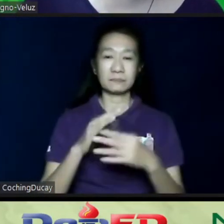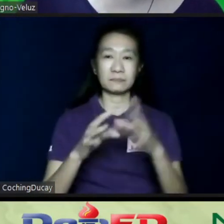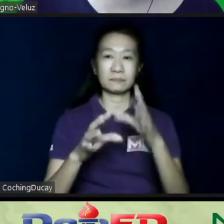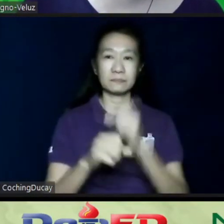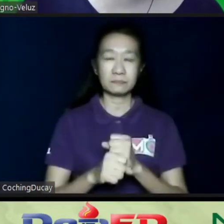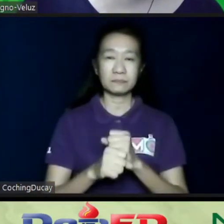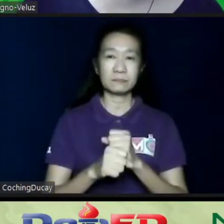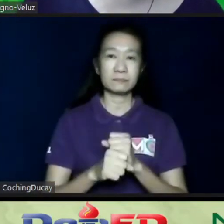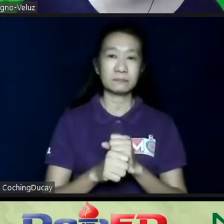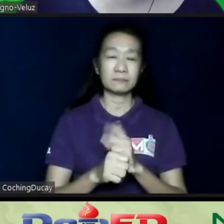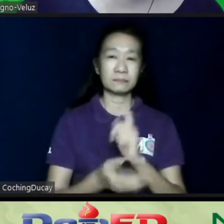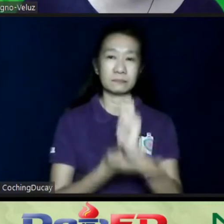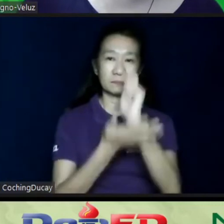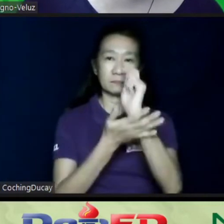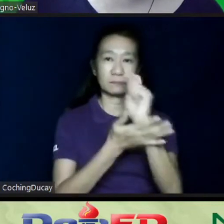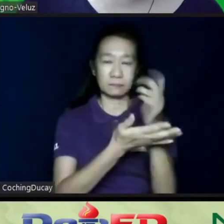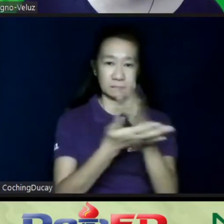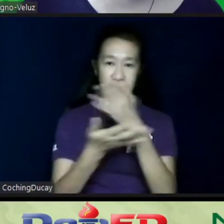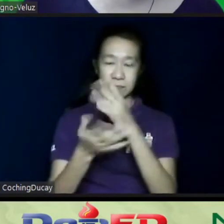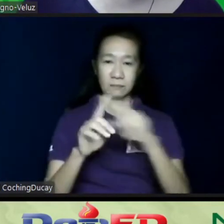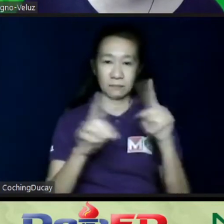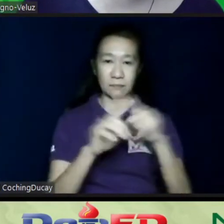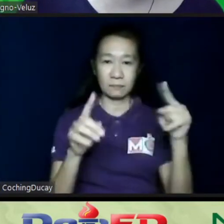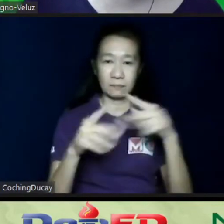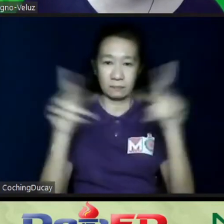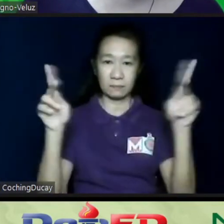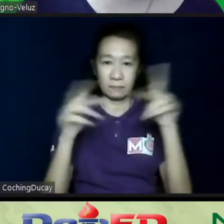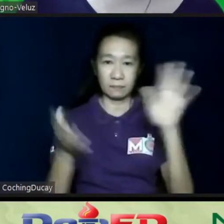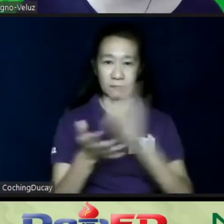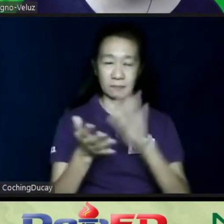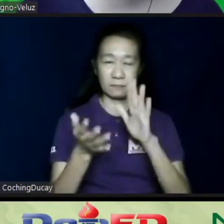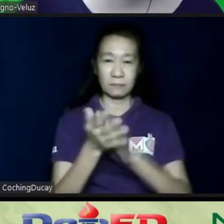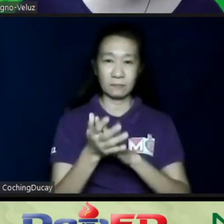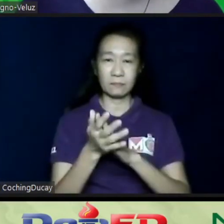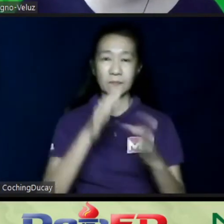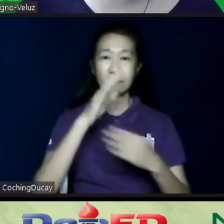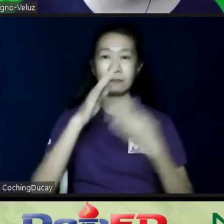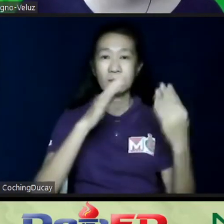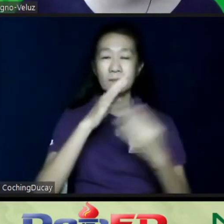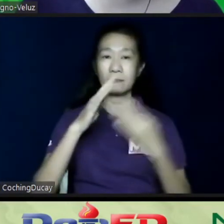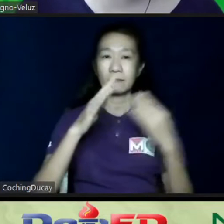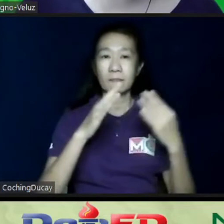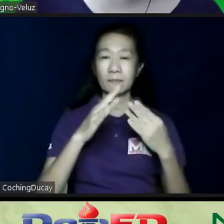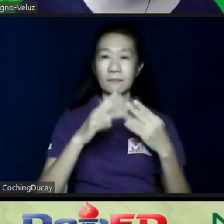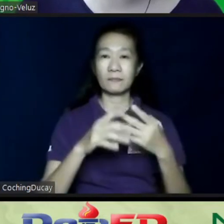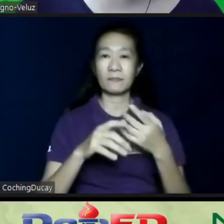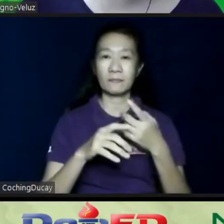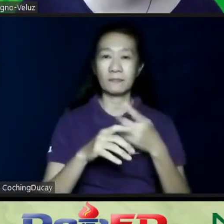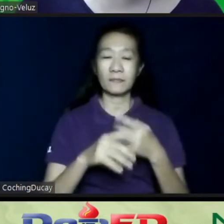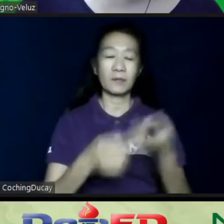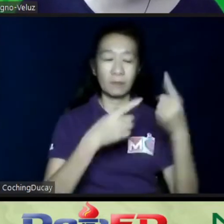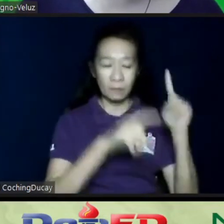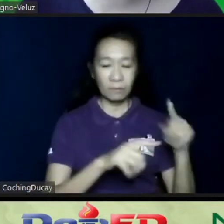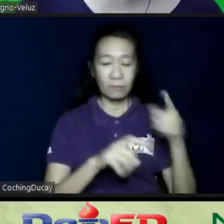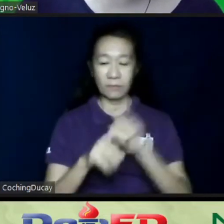pool of therapists that are shared by the different public schools. So they basically hopped from one public school to